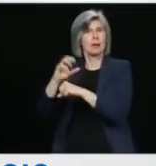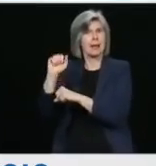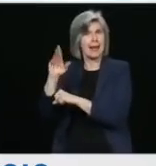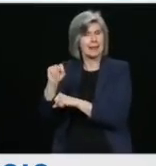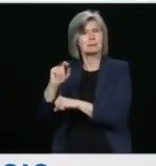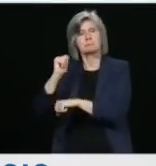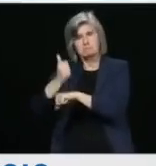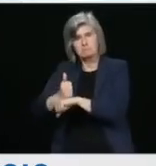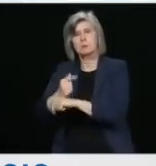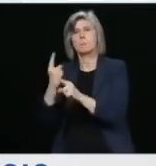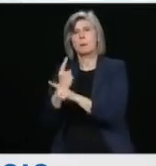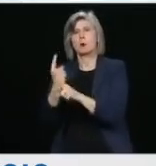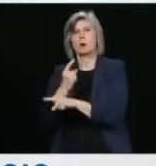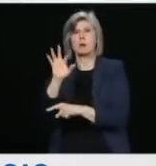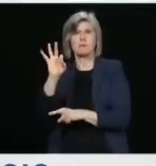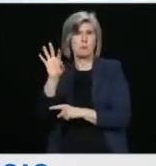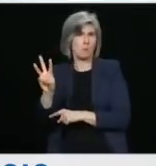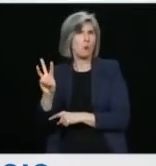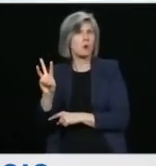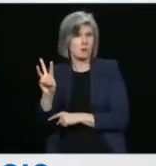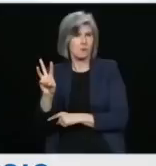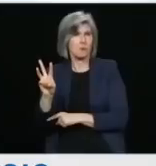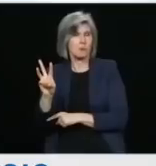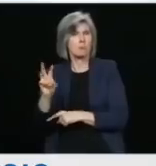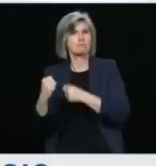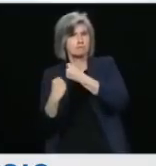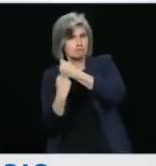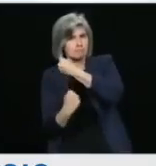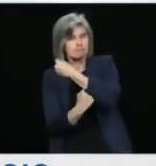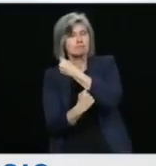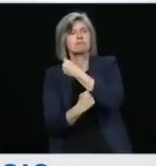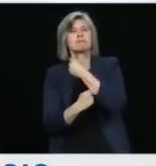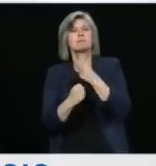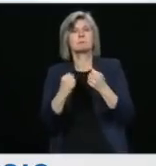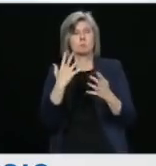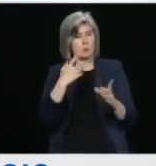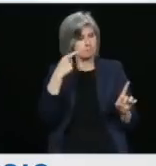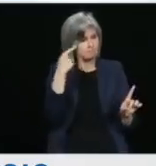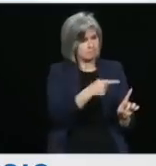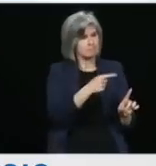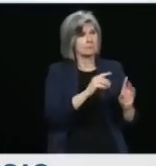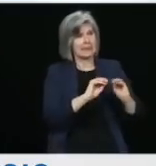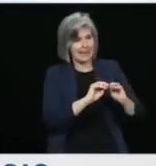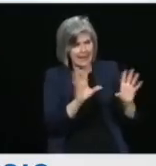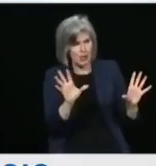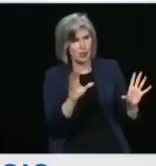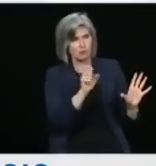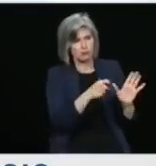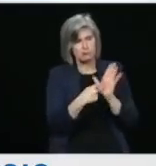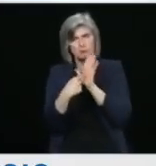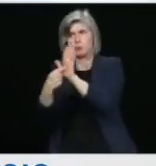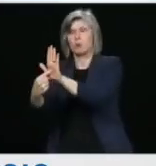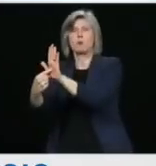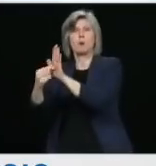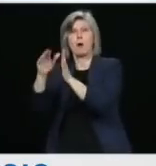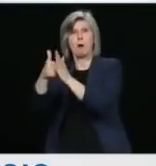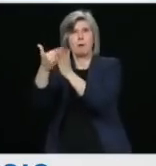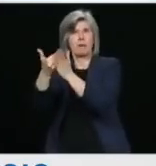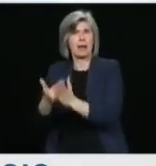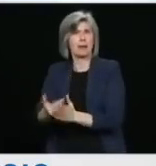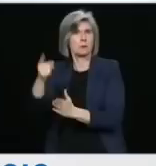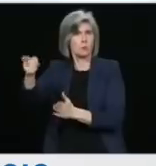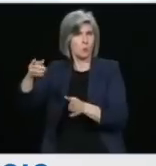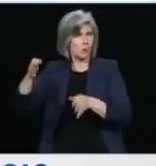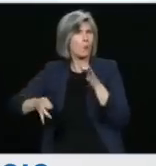matters may be more appropriately identified to the court. But I believe that it is not